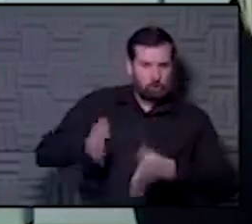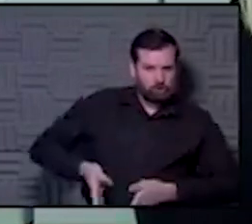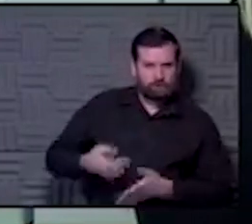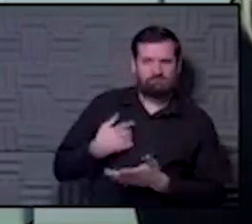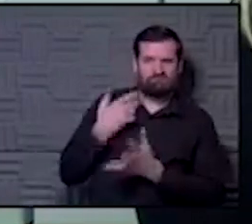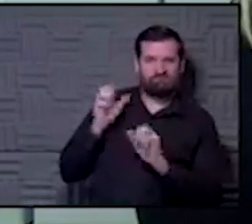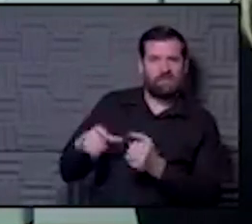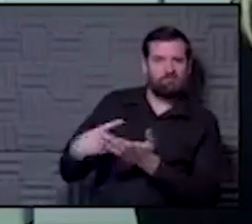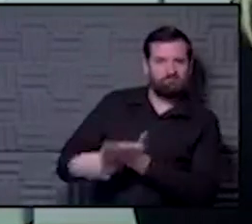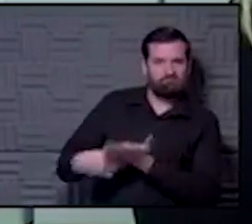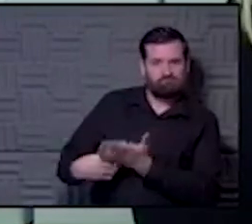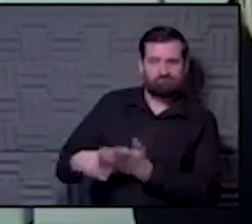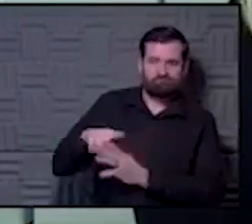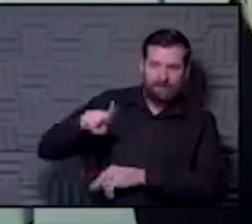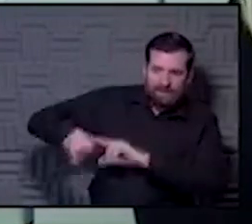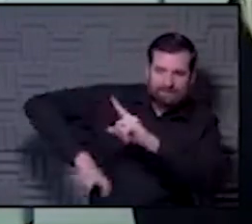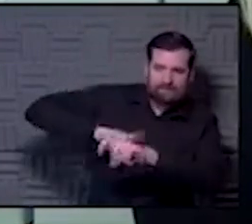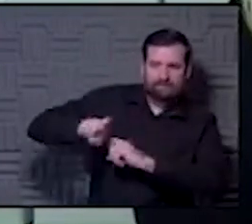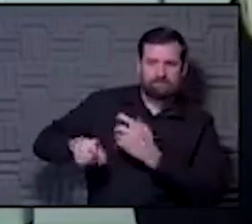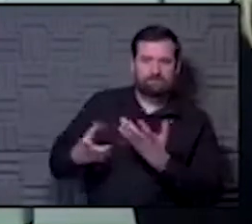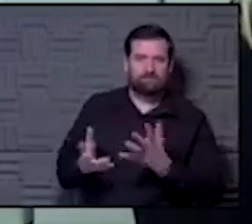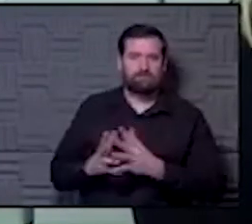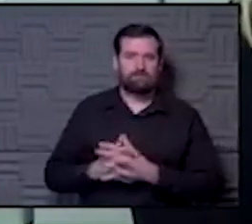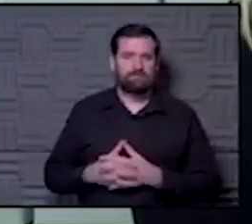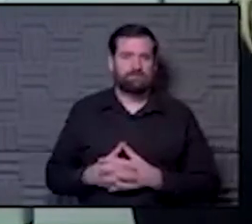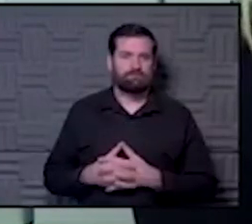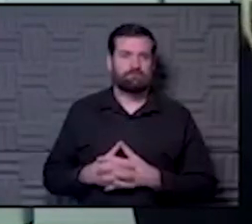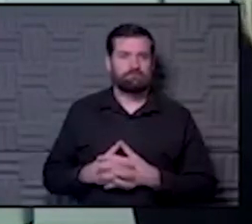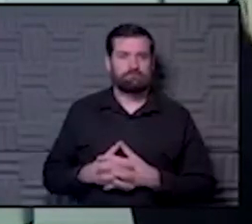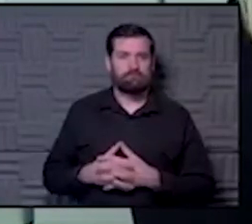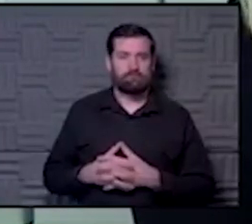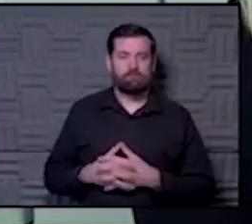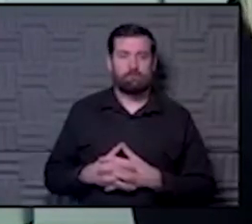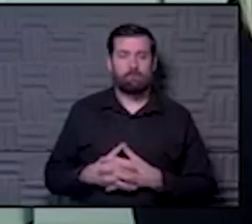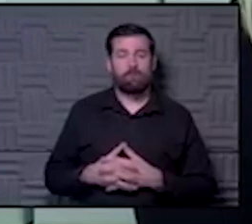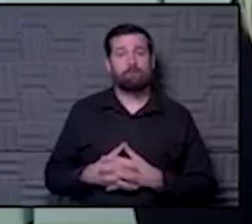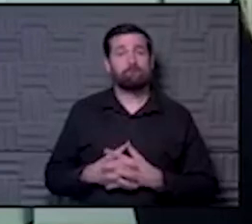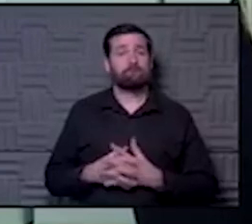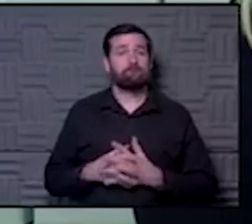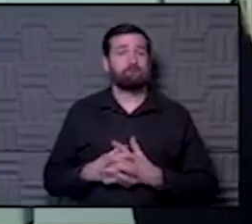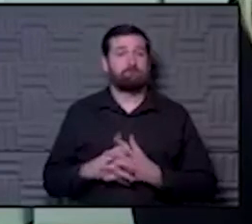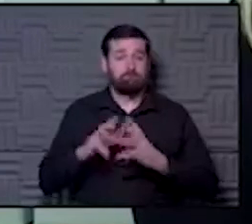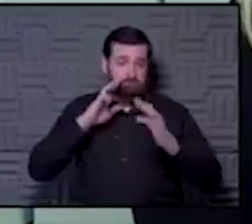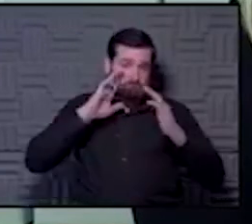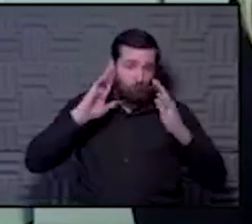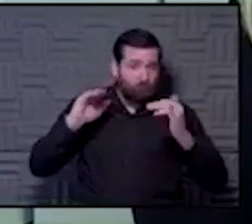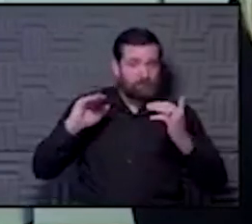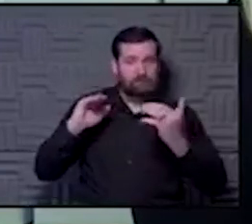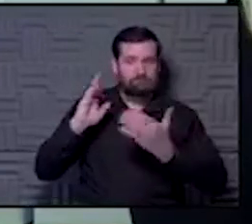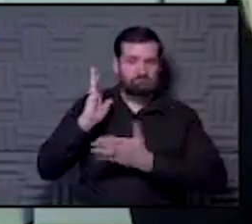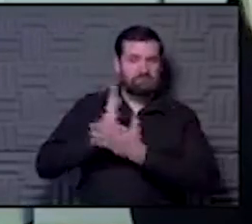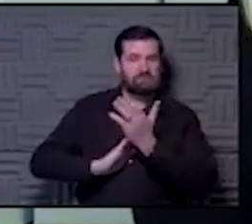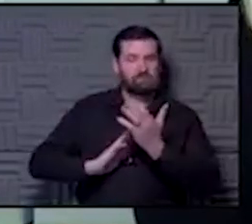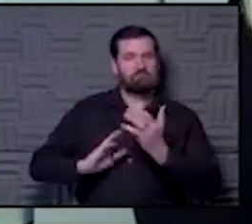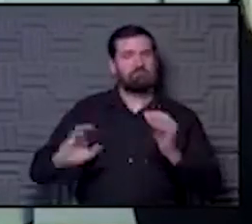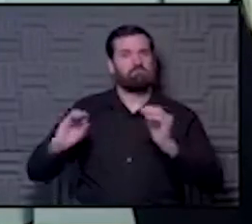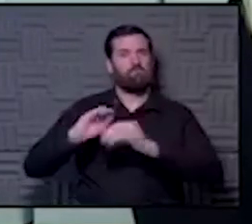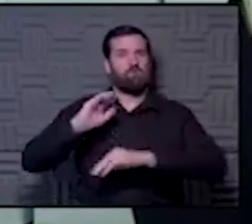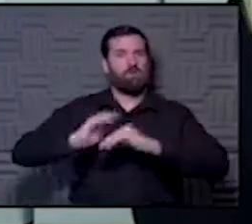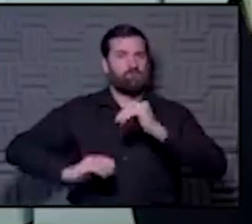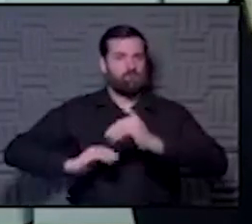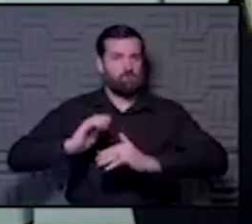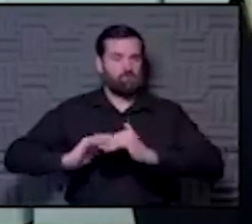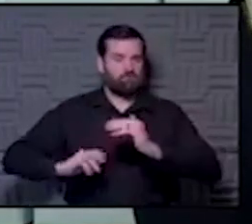can talk to and ask and ask the questions that you have so that you hopefully will gain some comfort level in